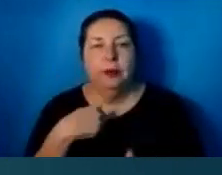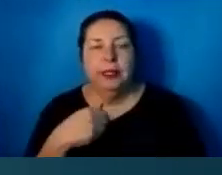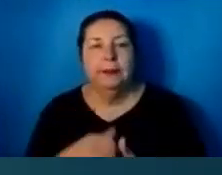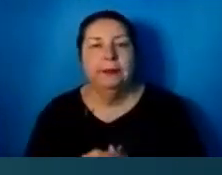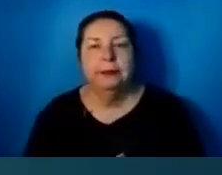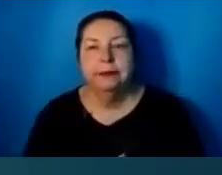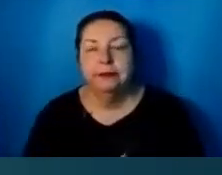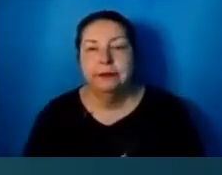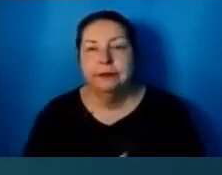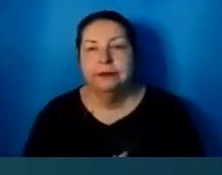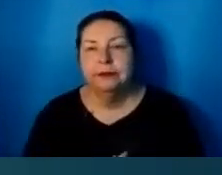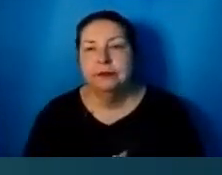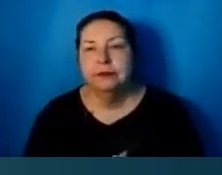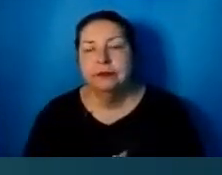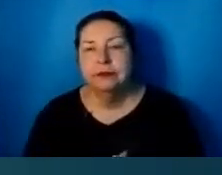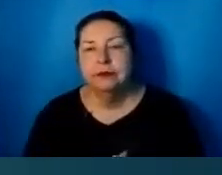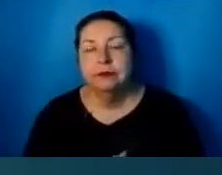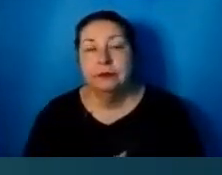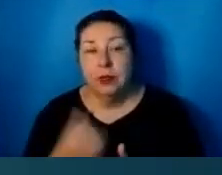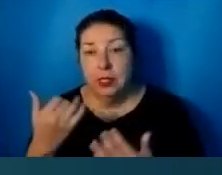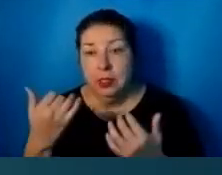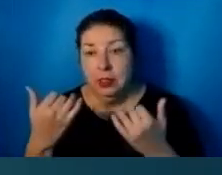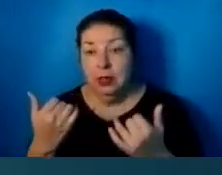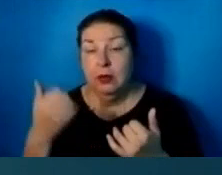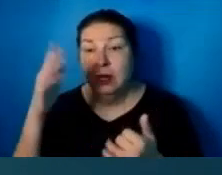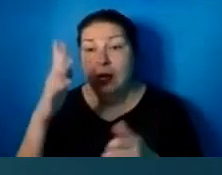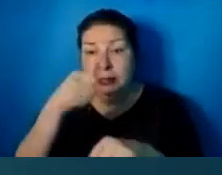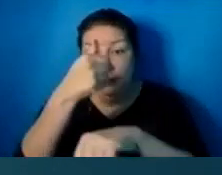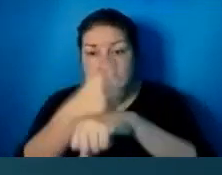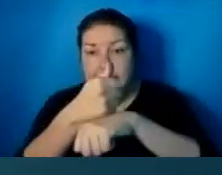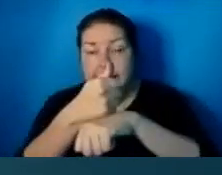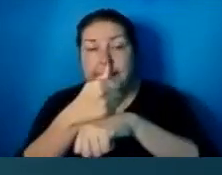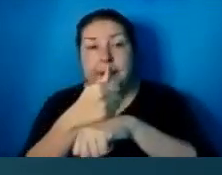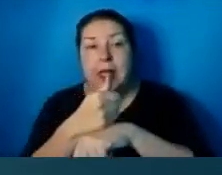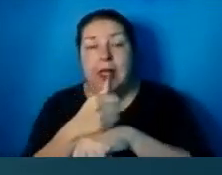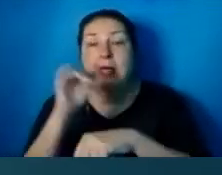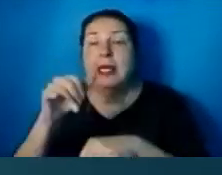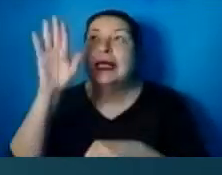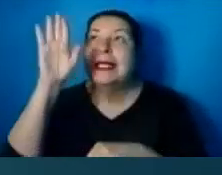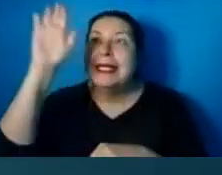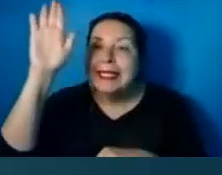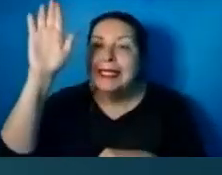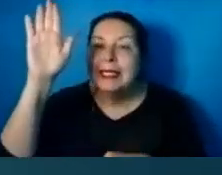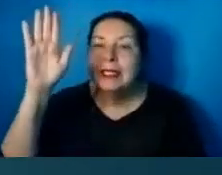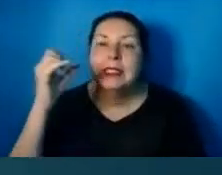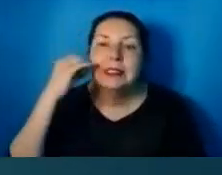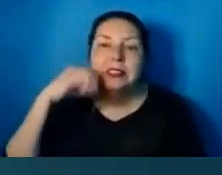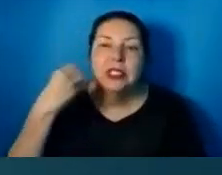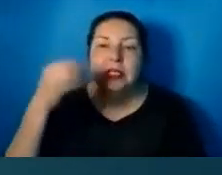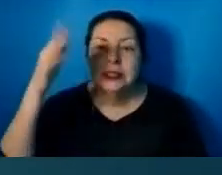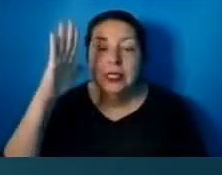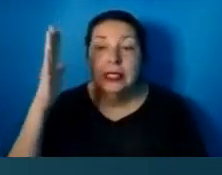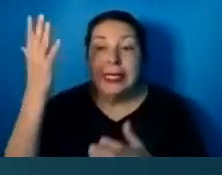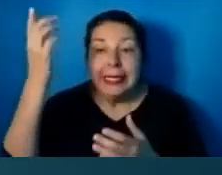One of the things that God is setting down is that he is a jealous God. He wants